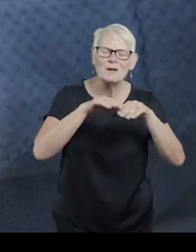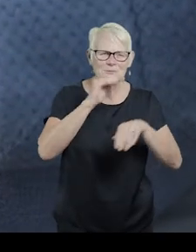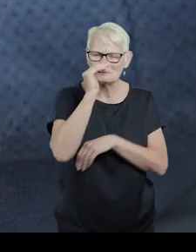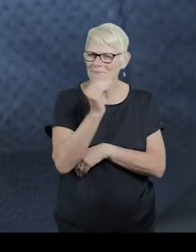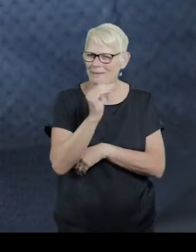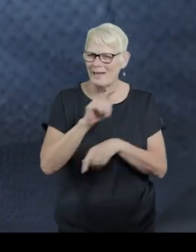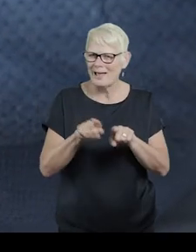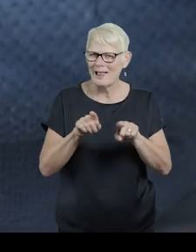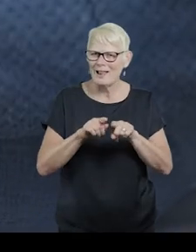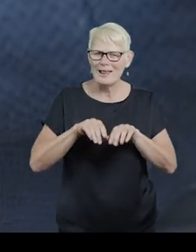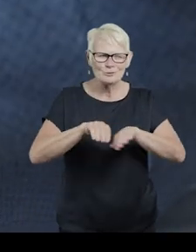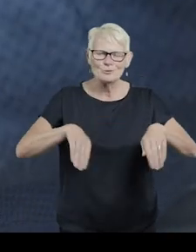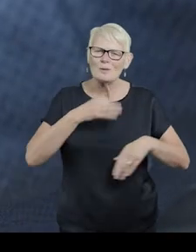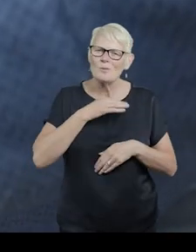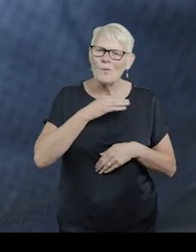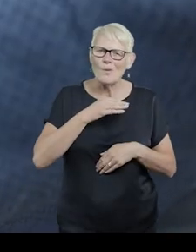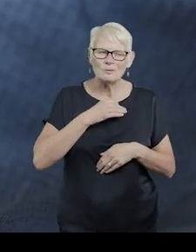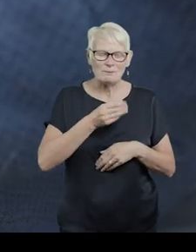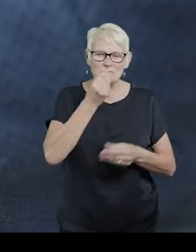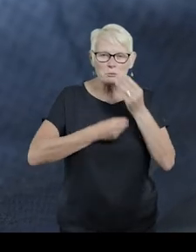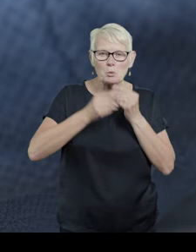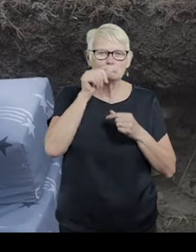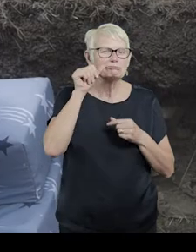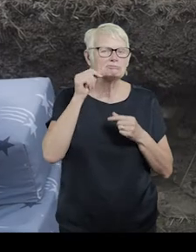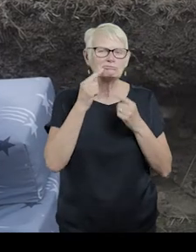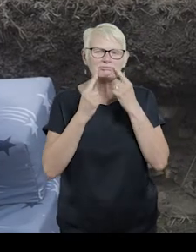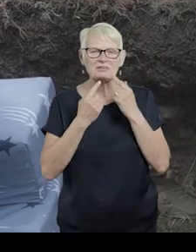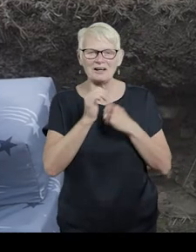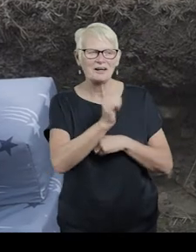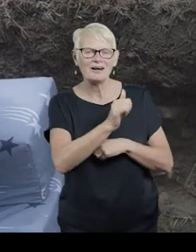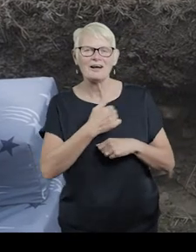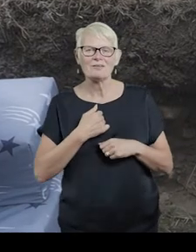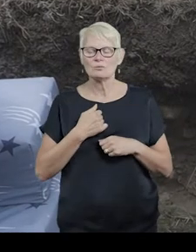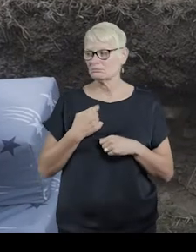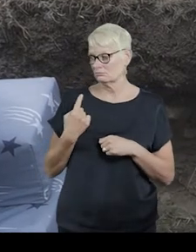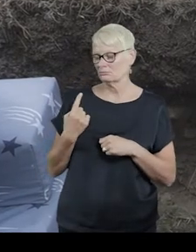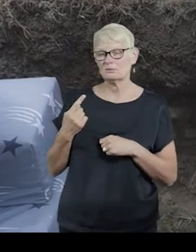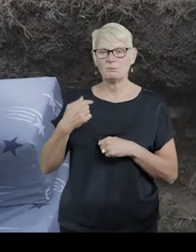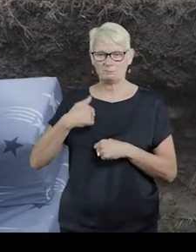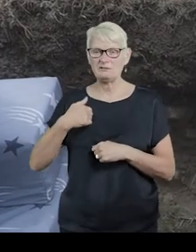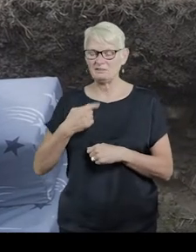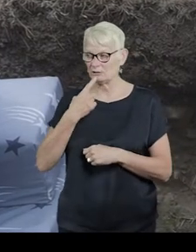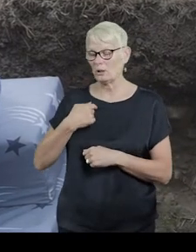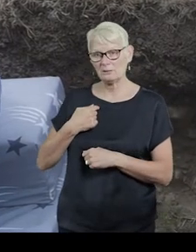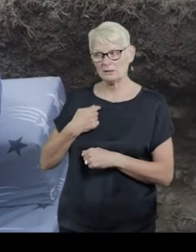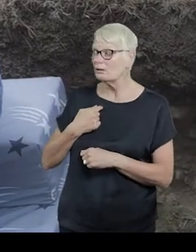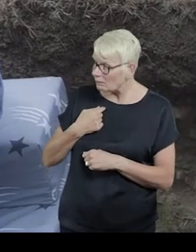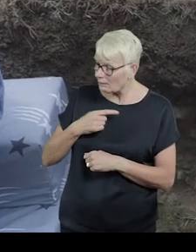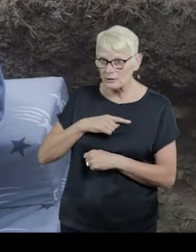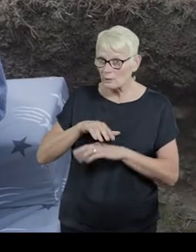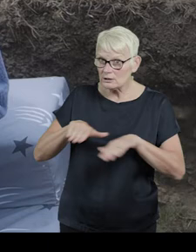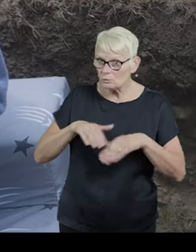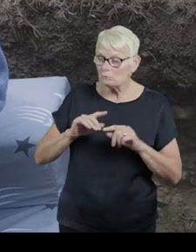intoxicating smell of chlorine and gravy in the corners of their mouths. She has her period. That is why